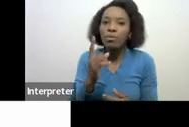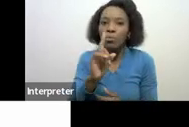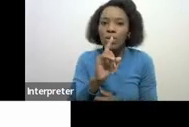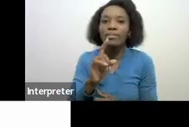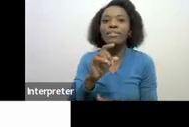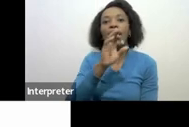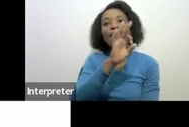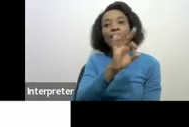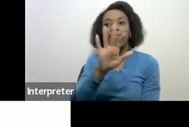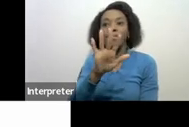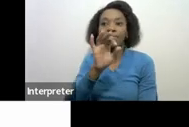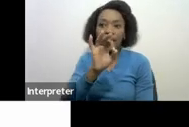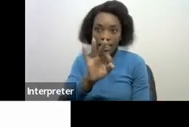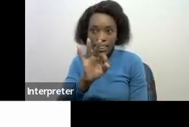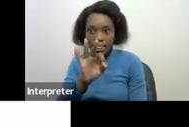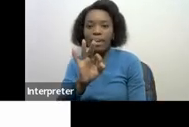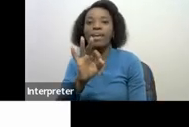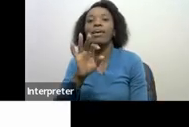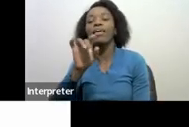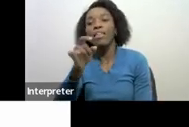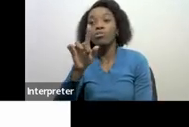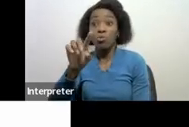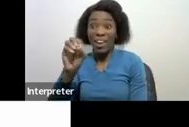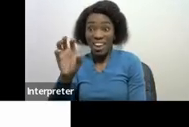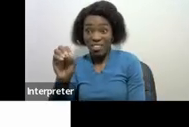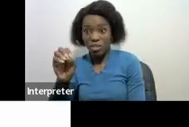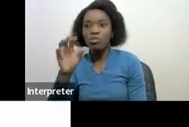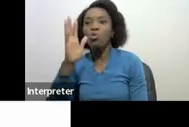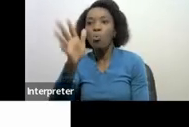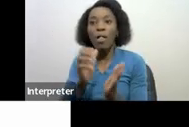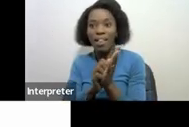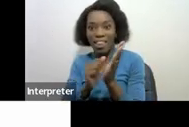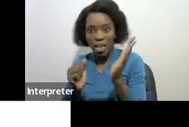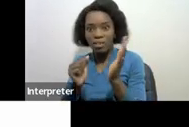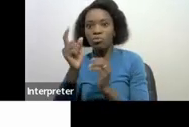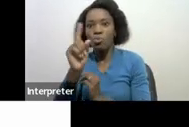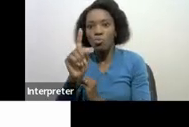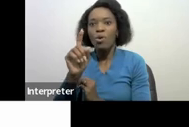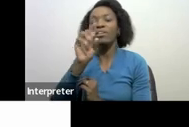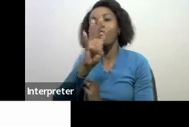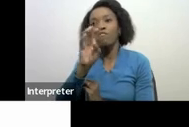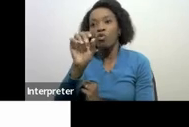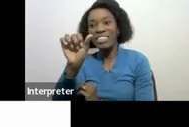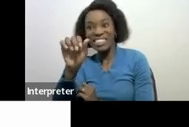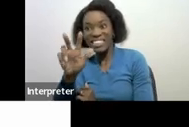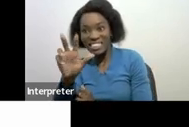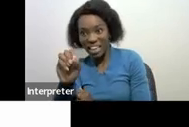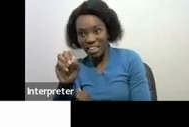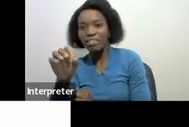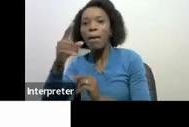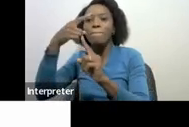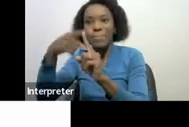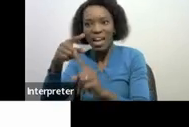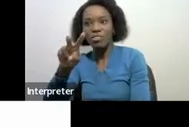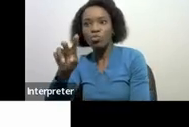will less $226,000 then we add it together with $40,000 $2,680 plus the 26